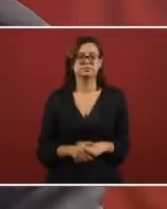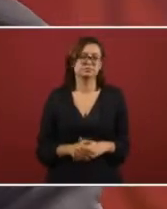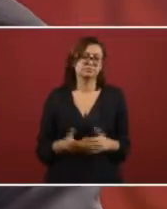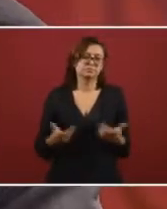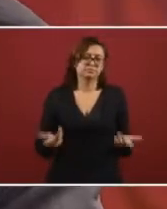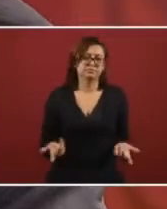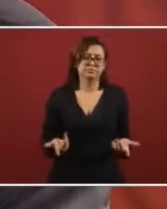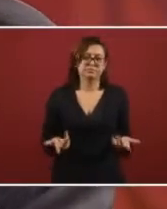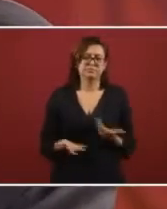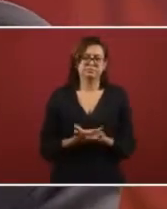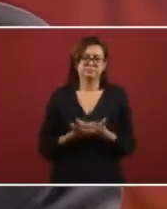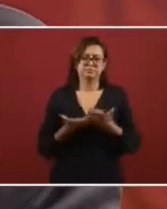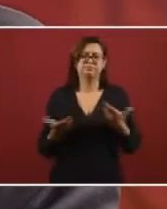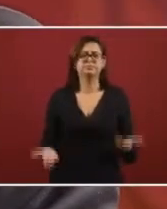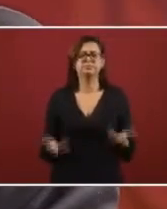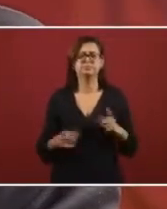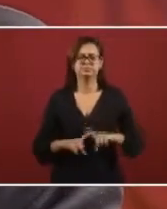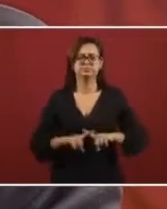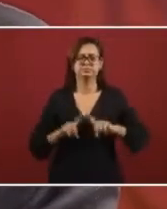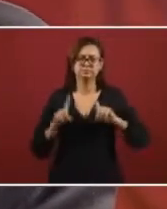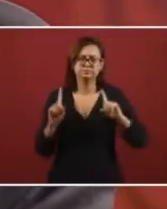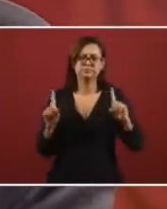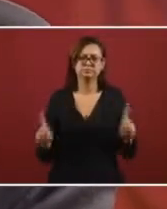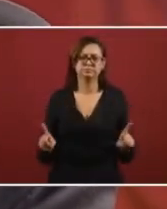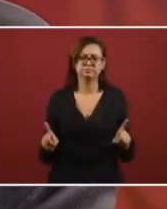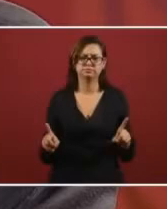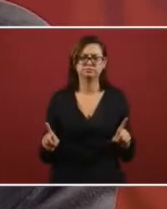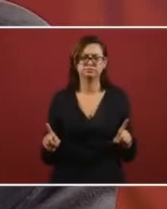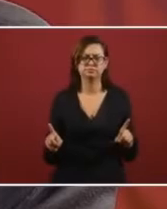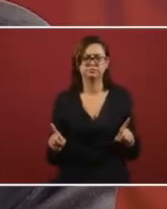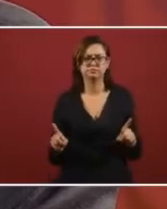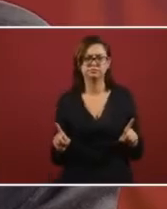impairing at that time. So now it's going to be different.